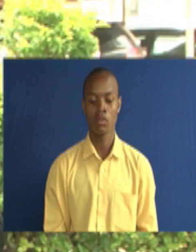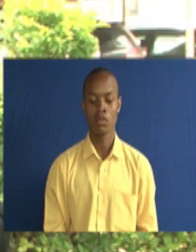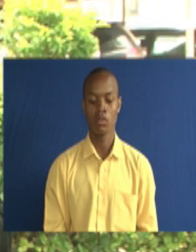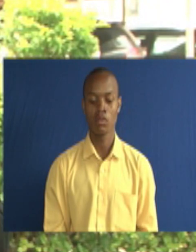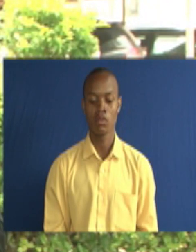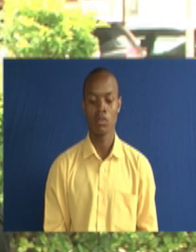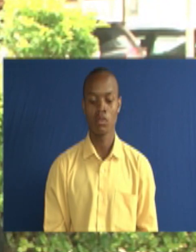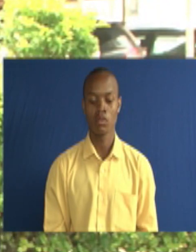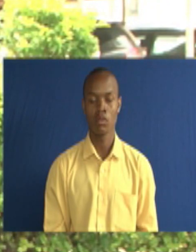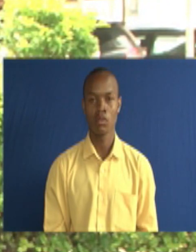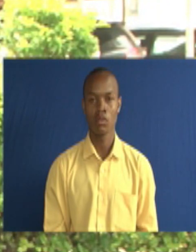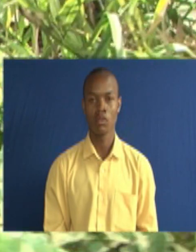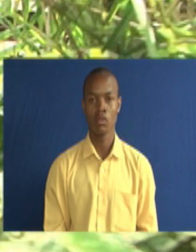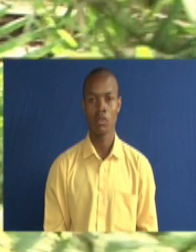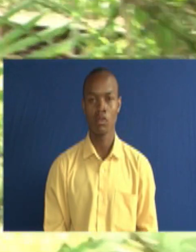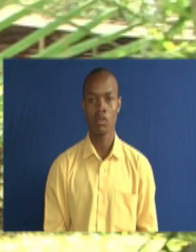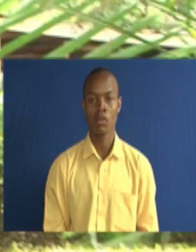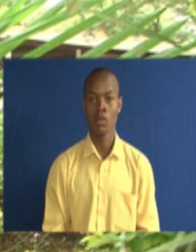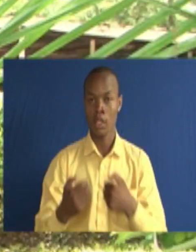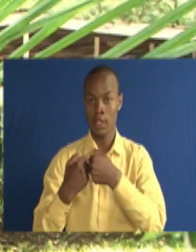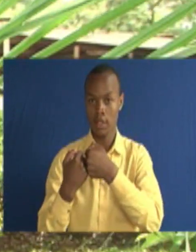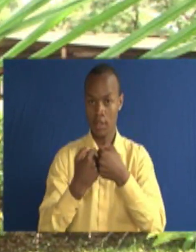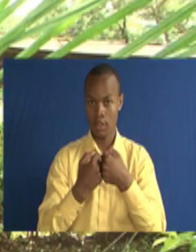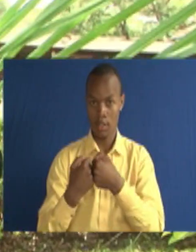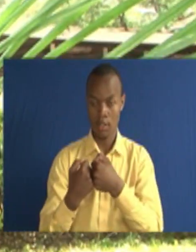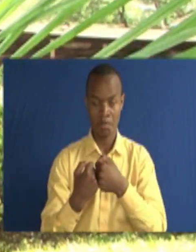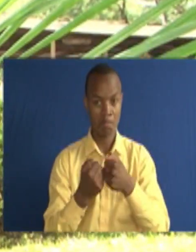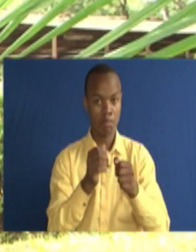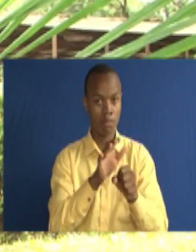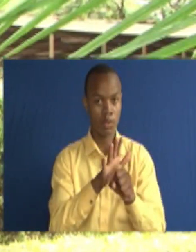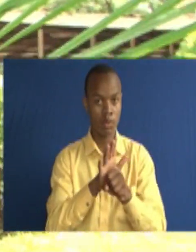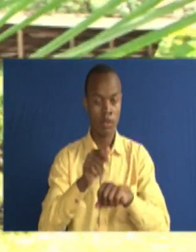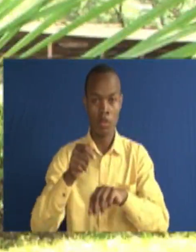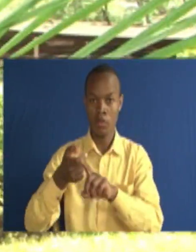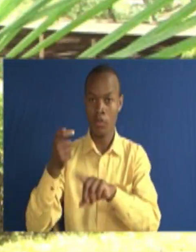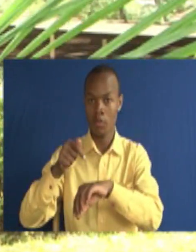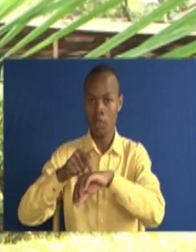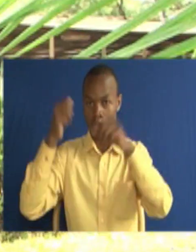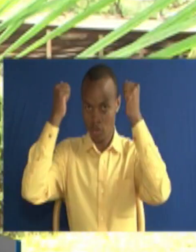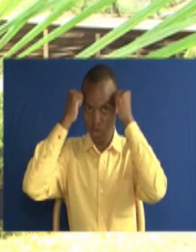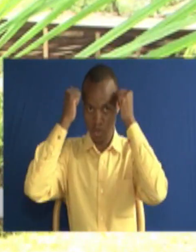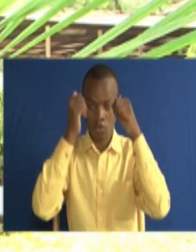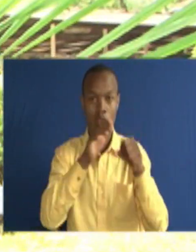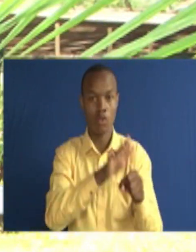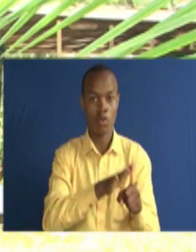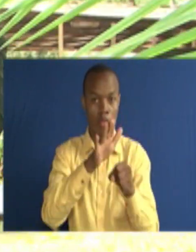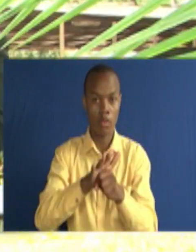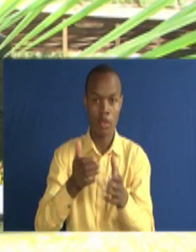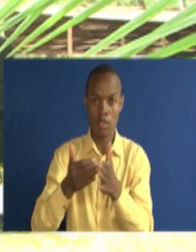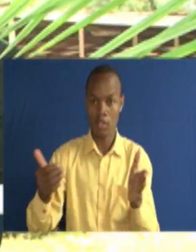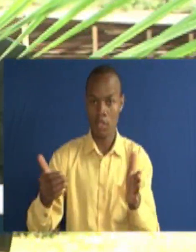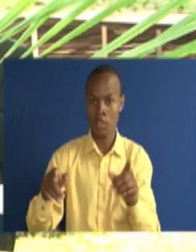me, I was left out in that. Challenges became the order of the day, from his fellow students discriminating against him, to